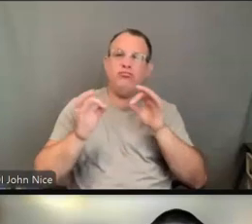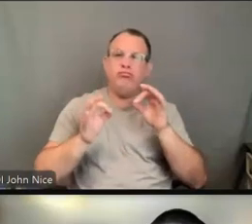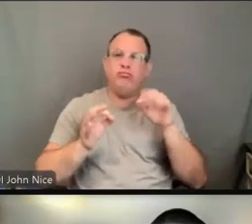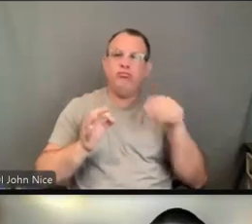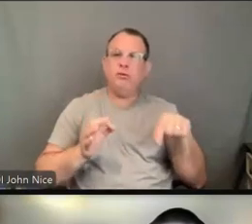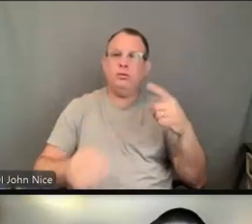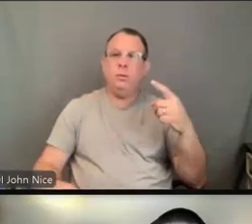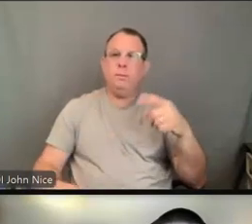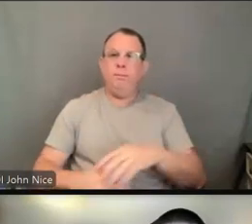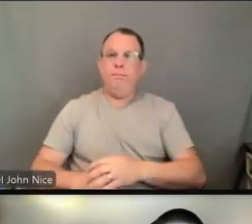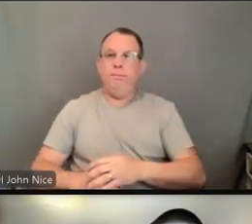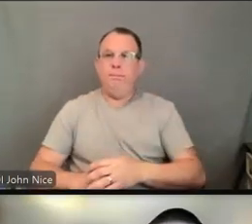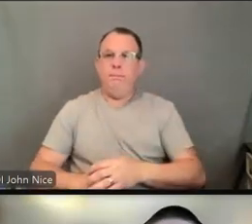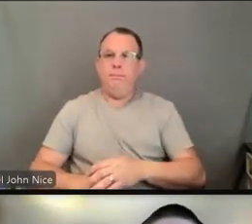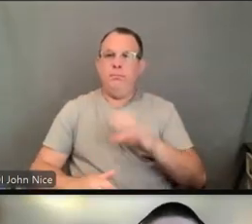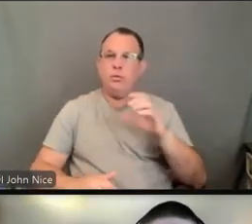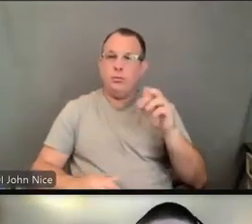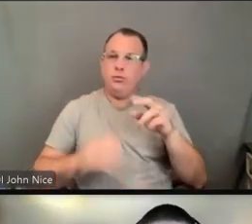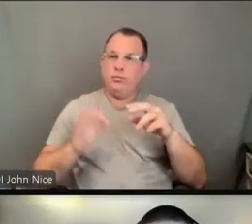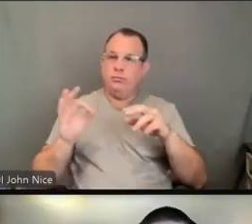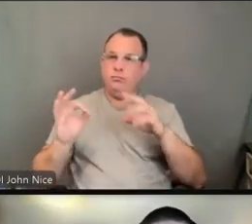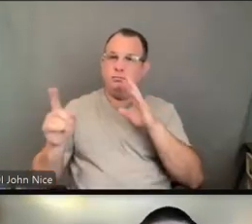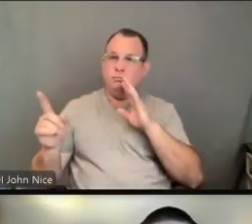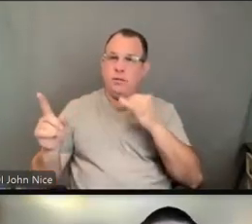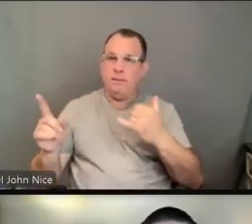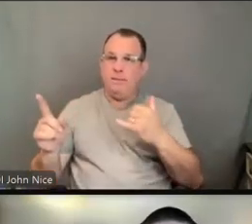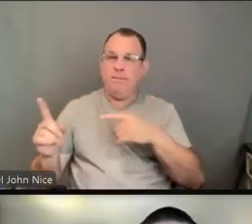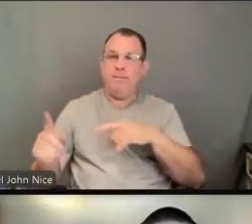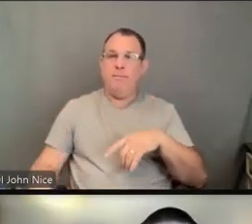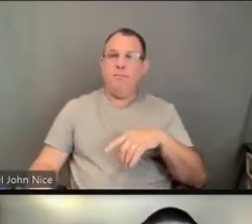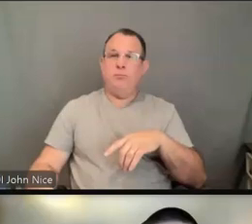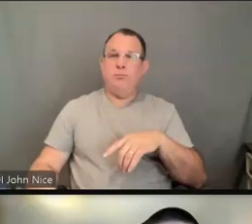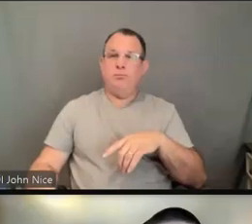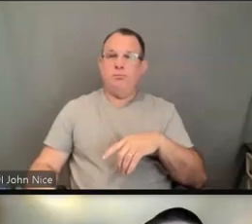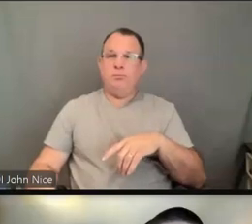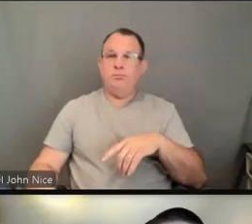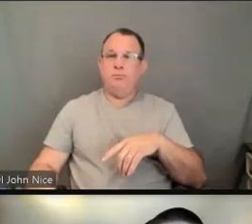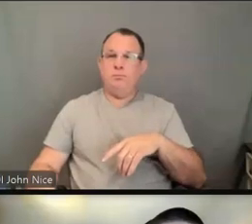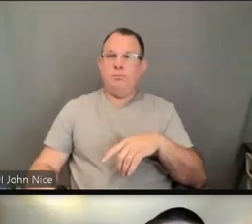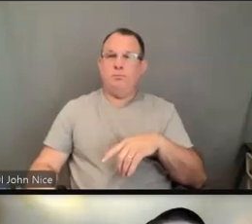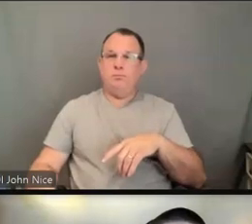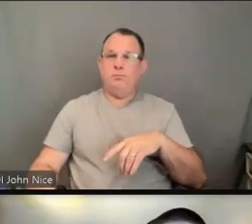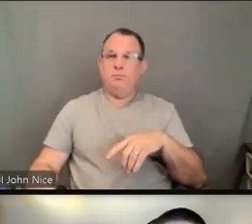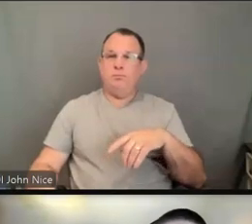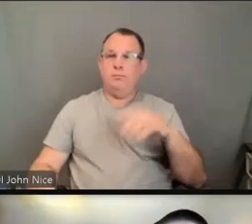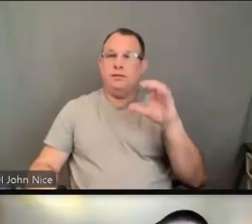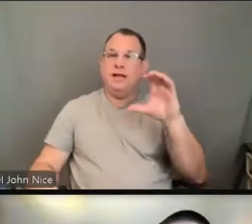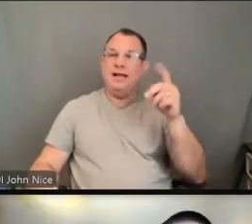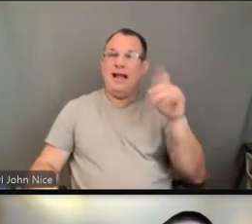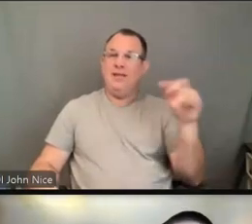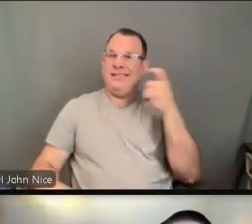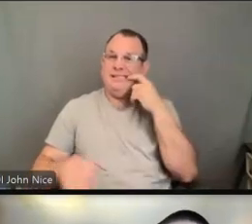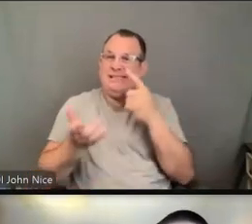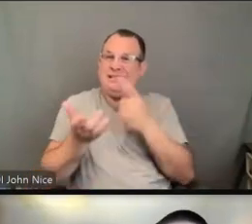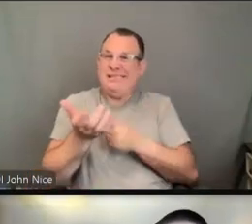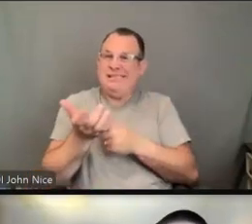Yes, so much like the case that Kathy just discussed was here received a complaint